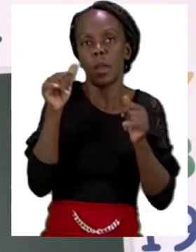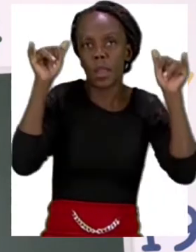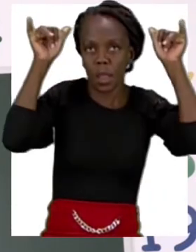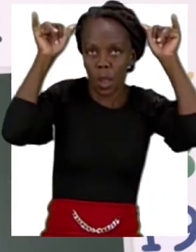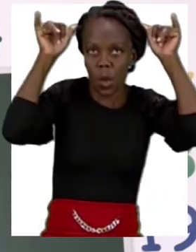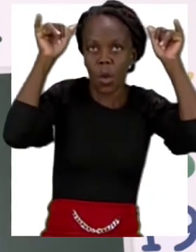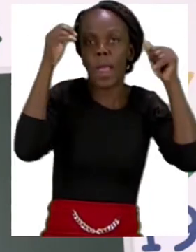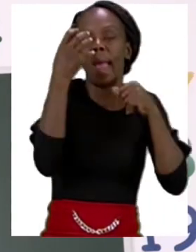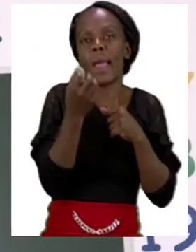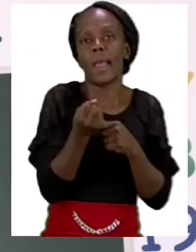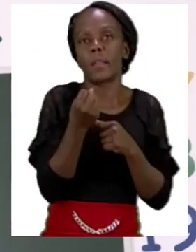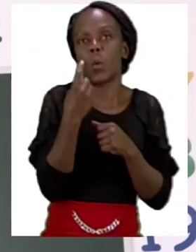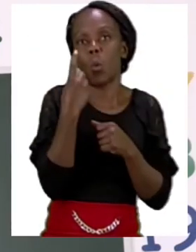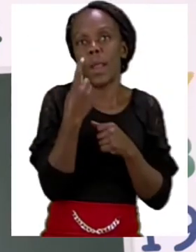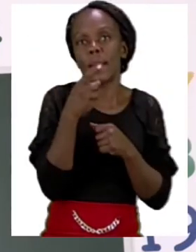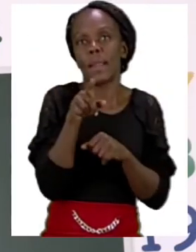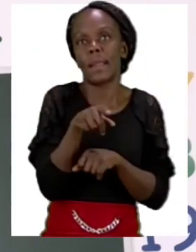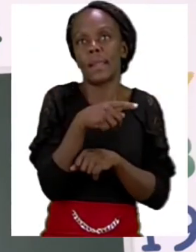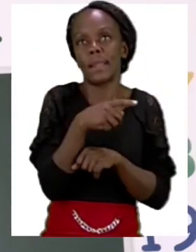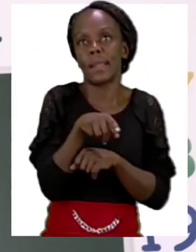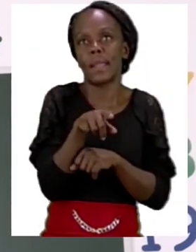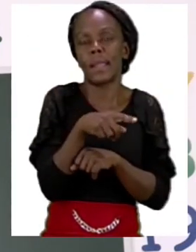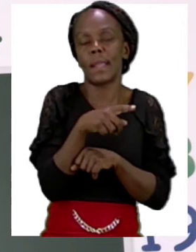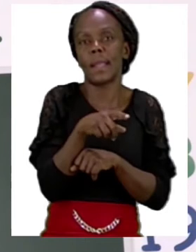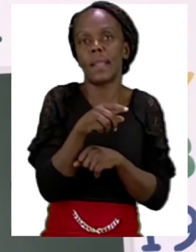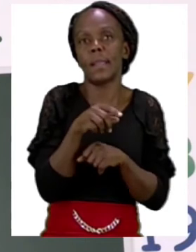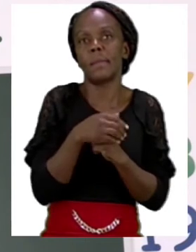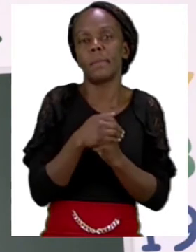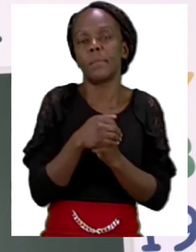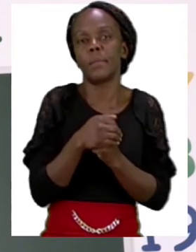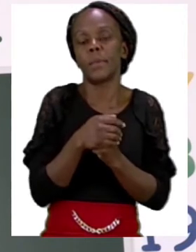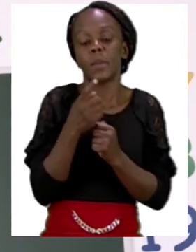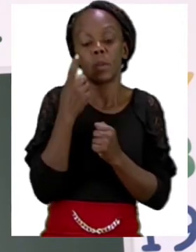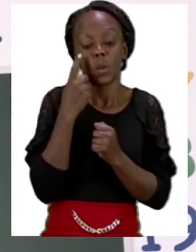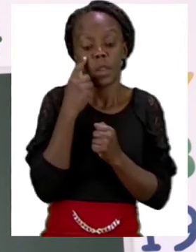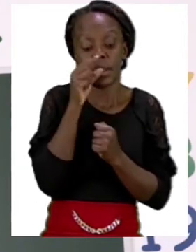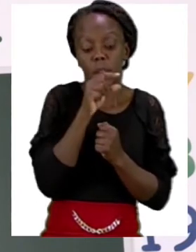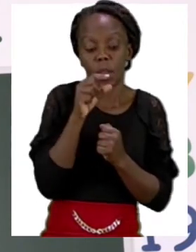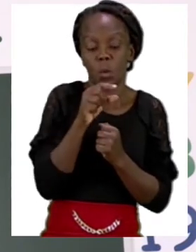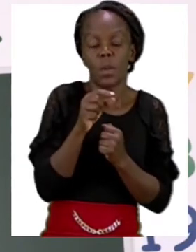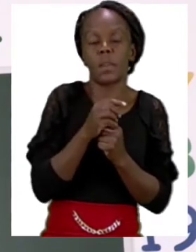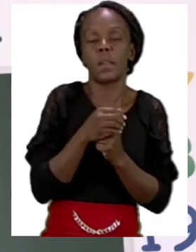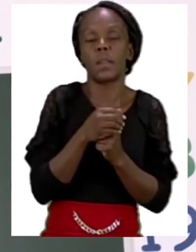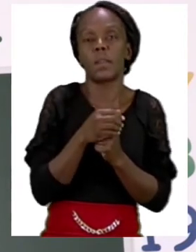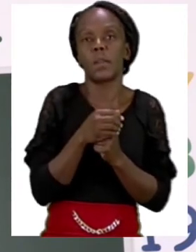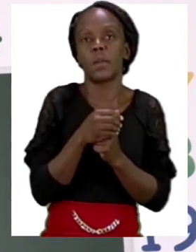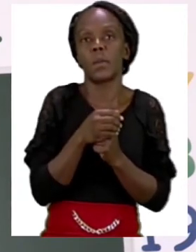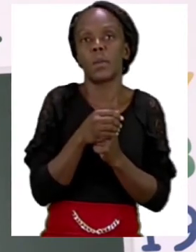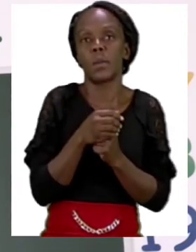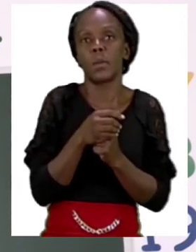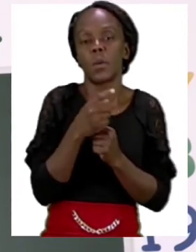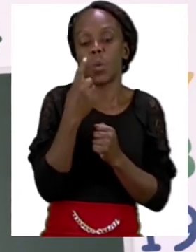has one tail. And our sight word there is the